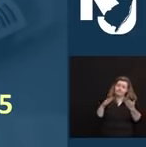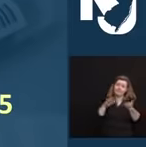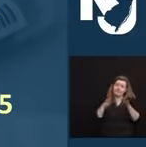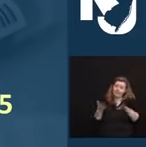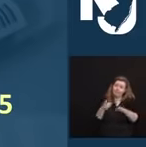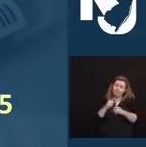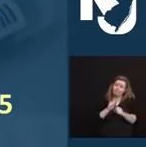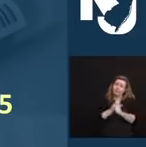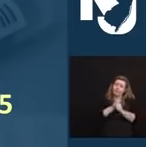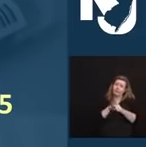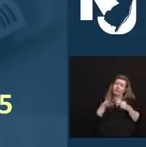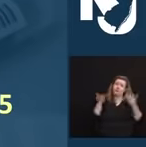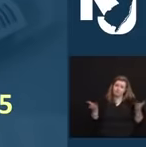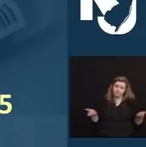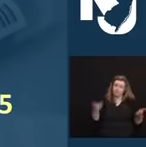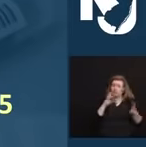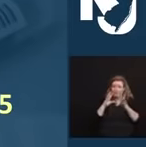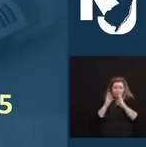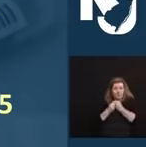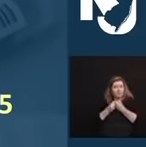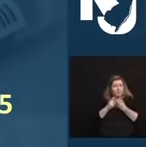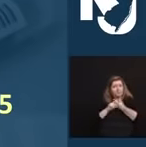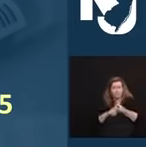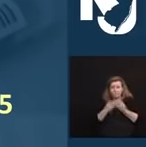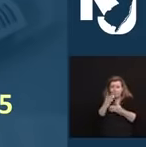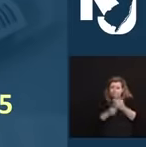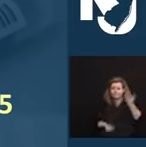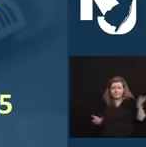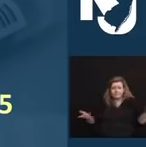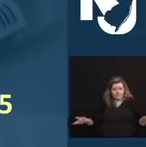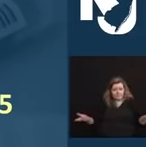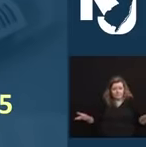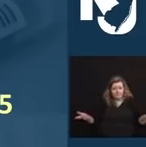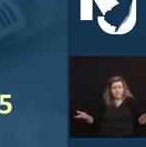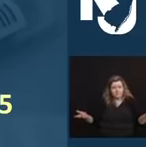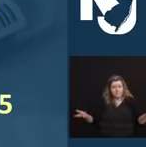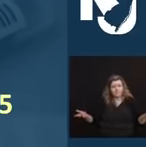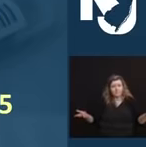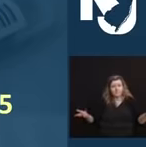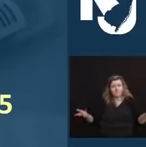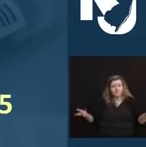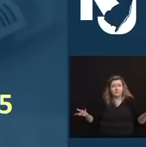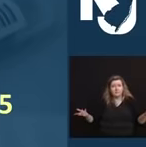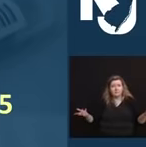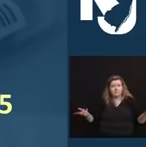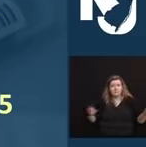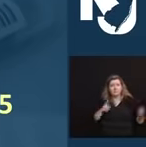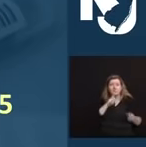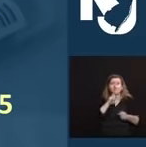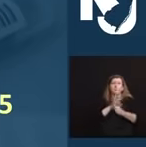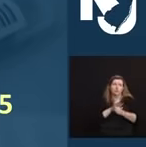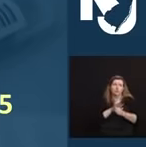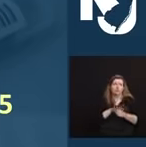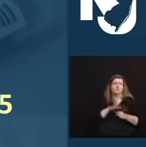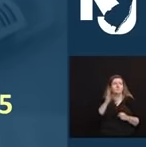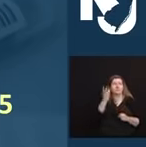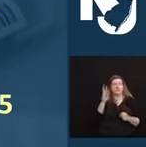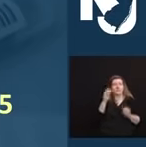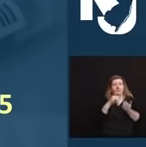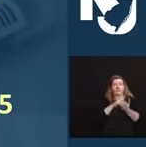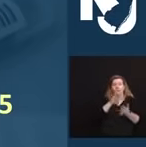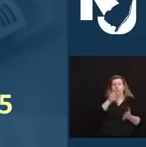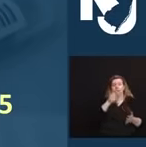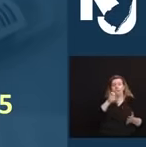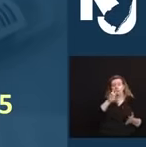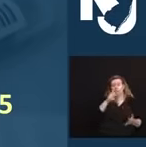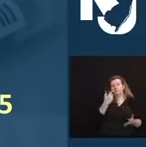family have fallen to COVID-19. Our count is now of confirmed 16,521.